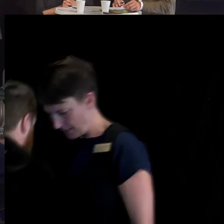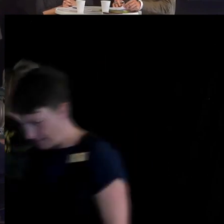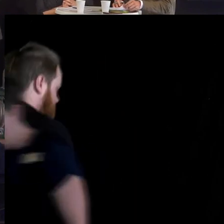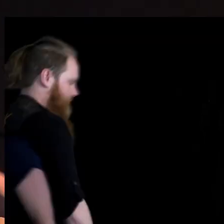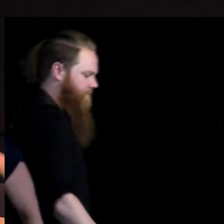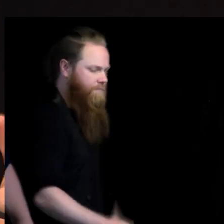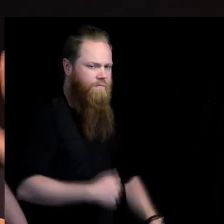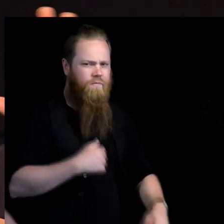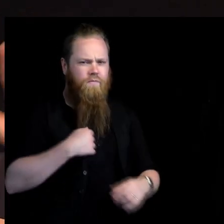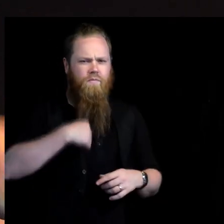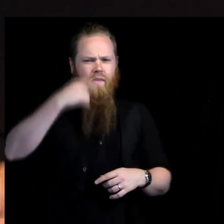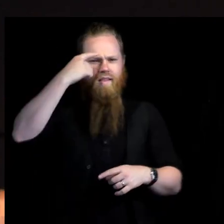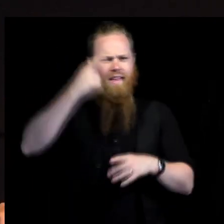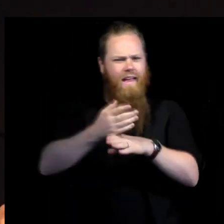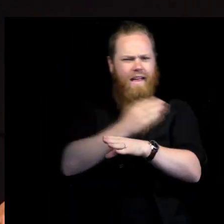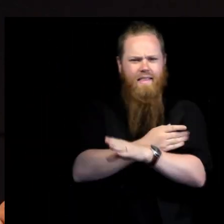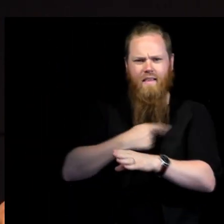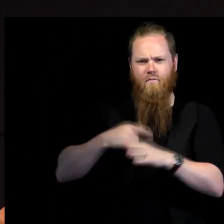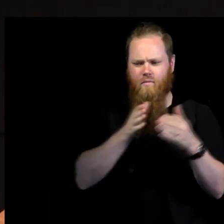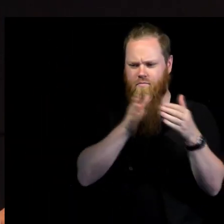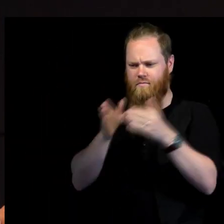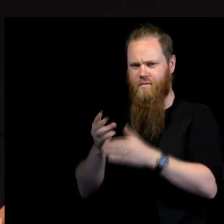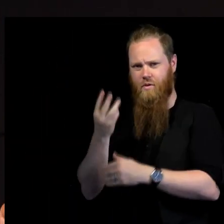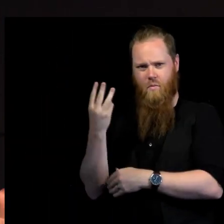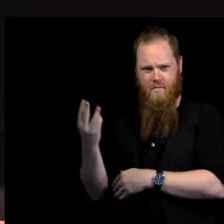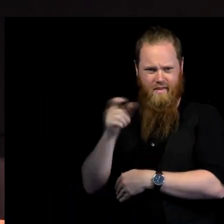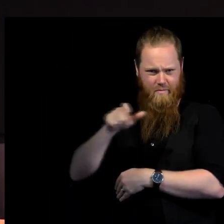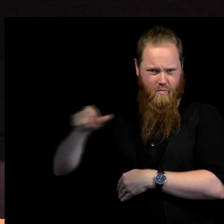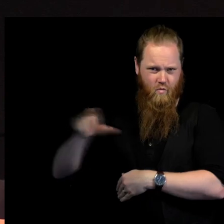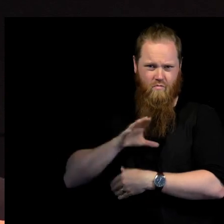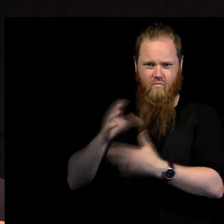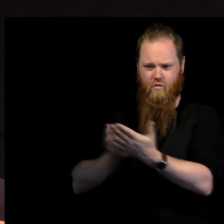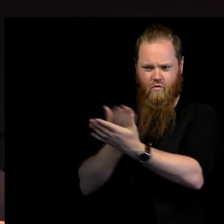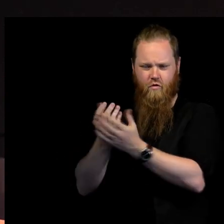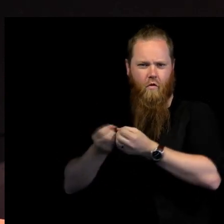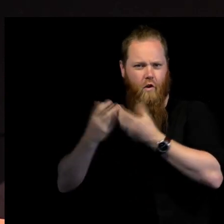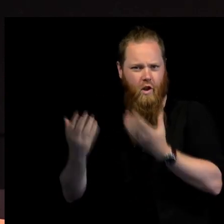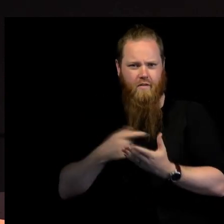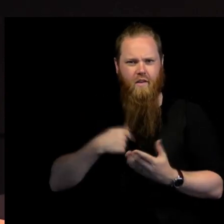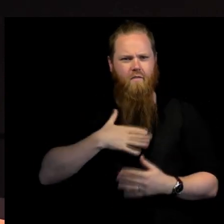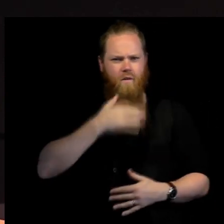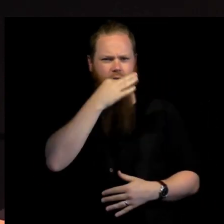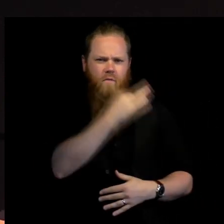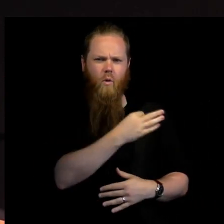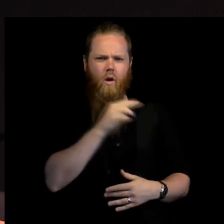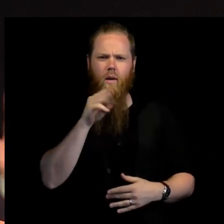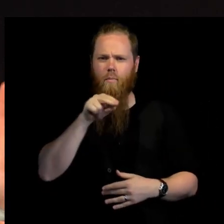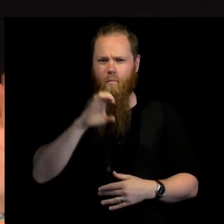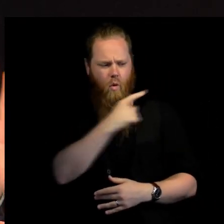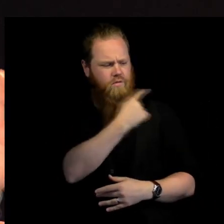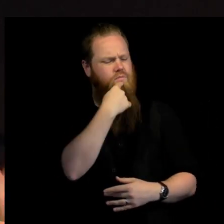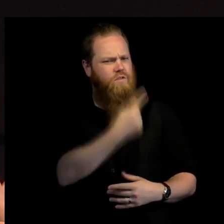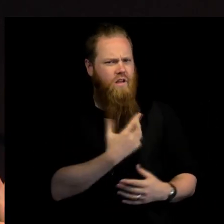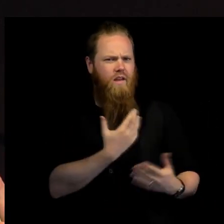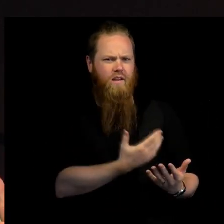other three about your take on constructive ways forward. The Mons claim that the UN